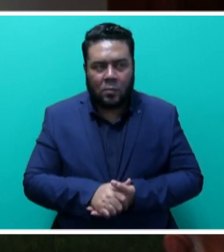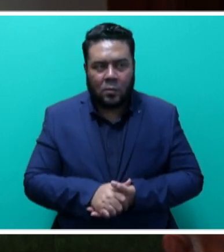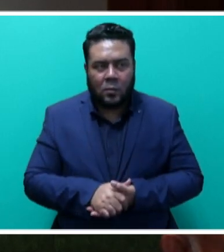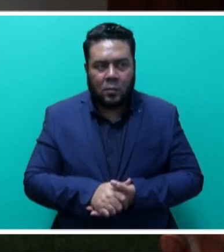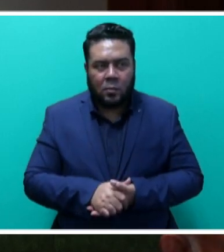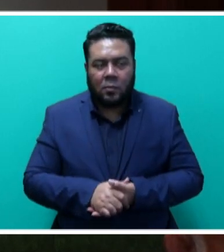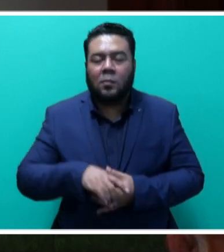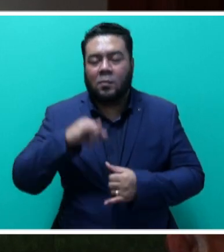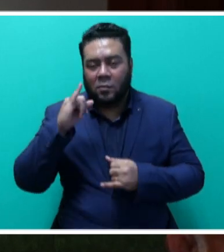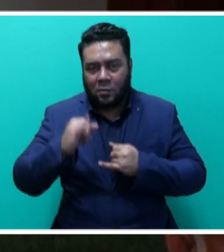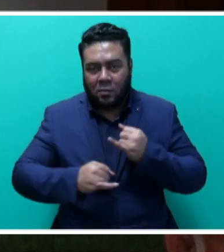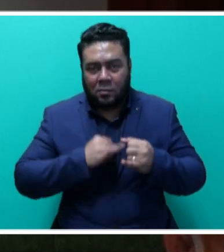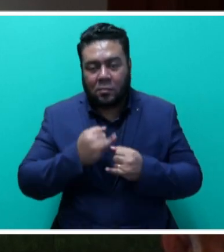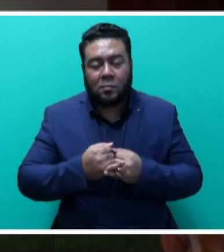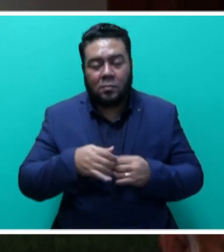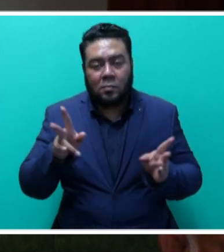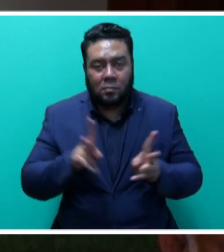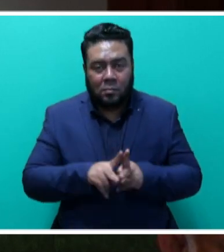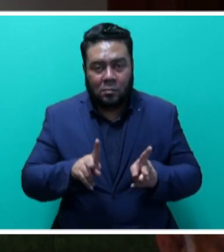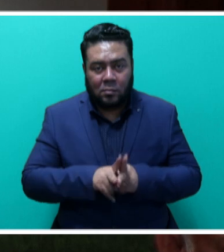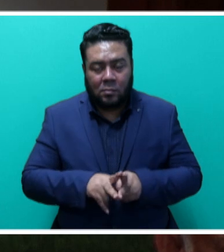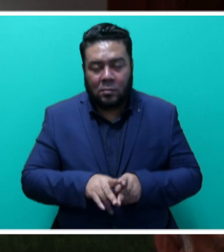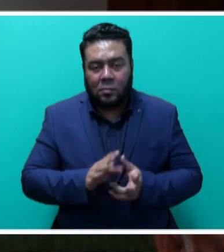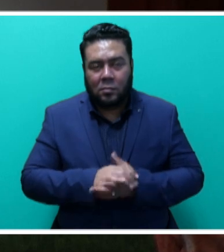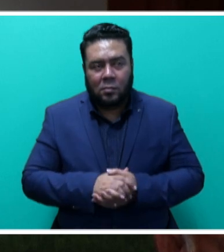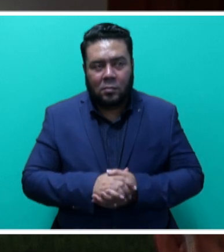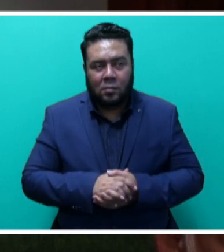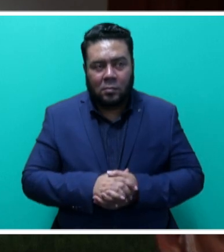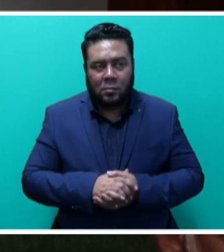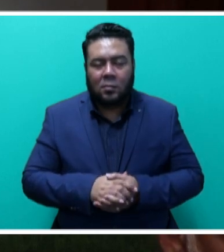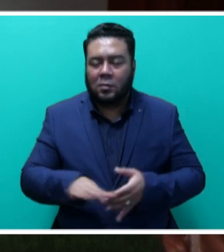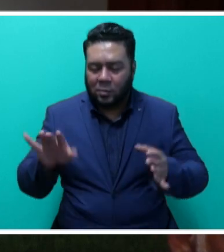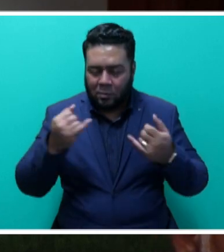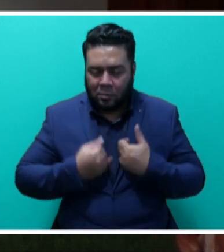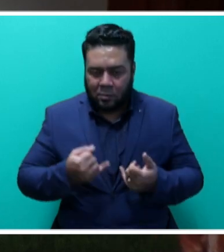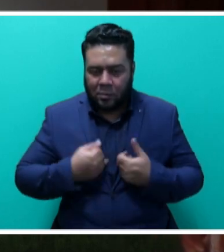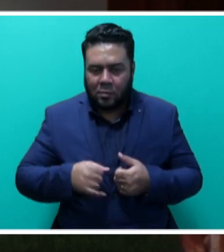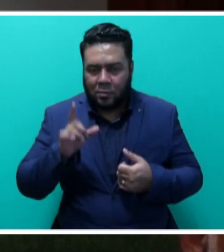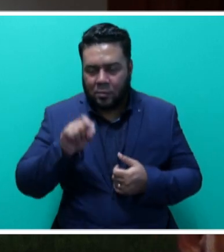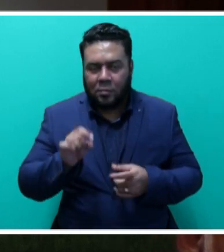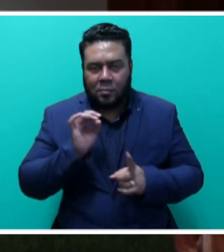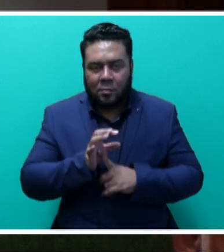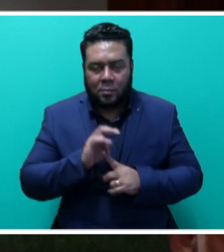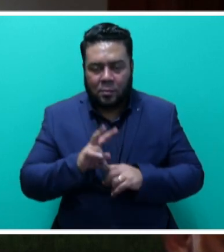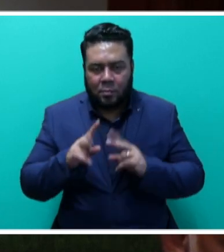international partners that enable the implementation of these critical projects.